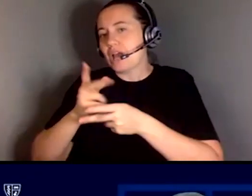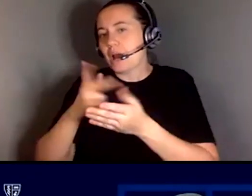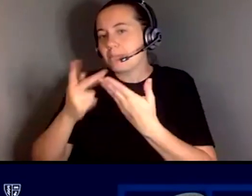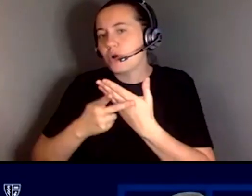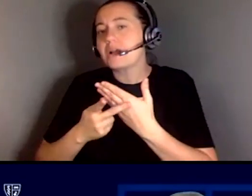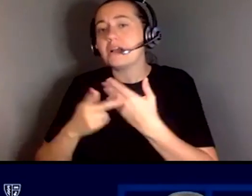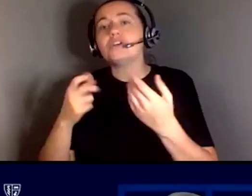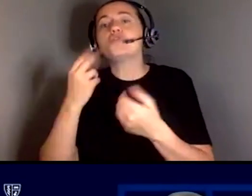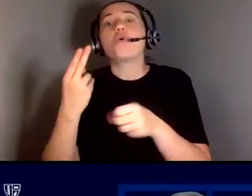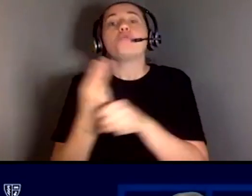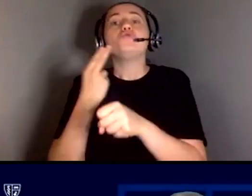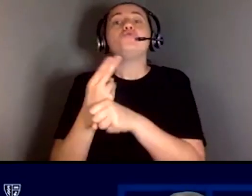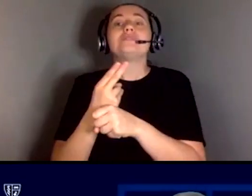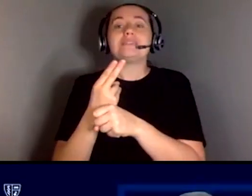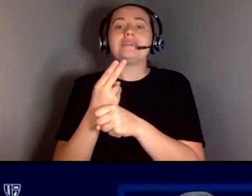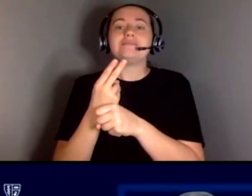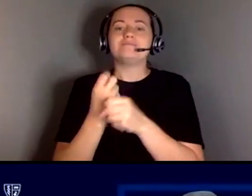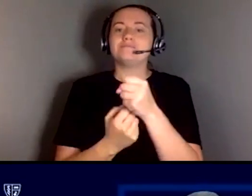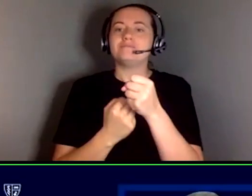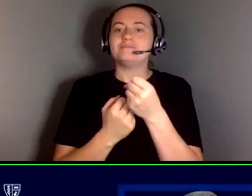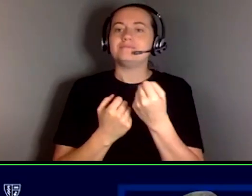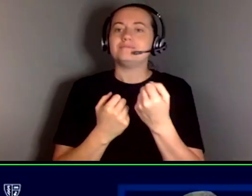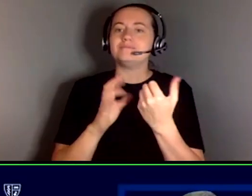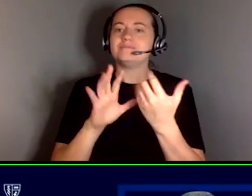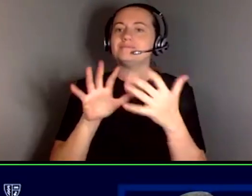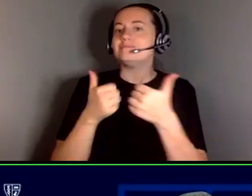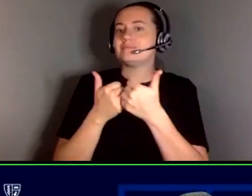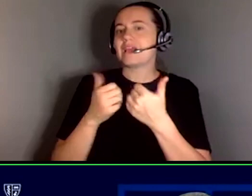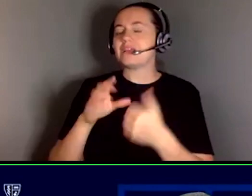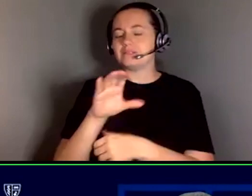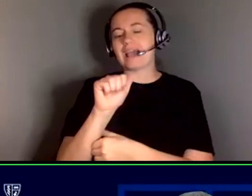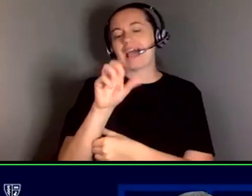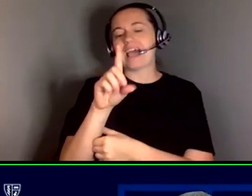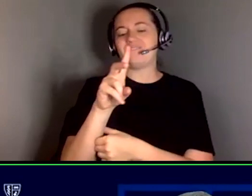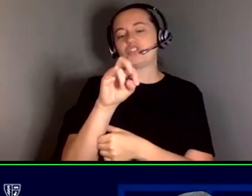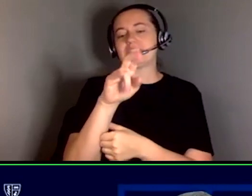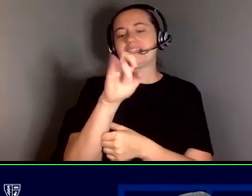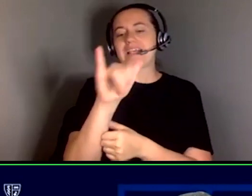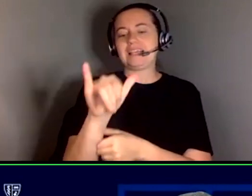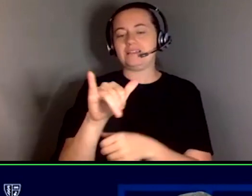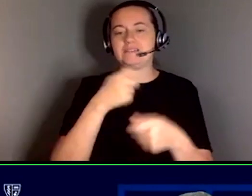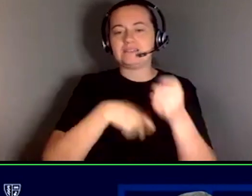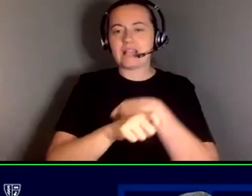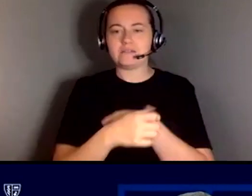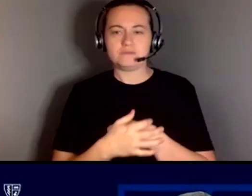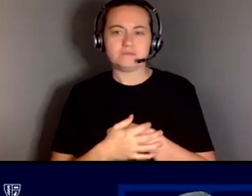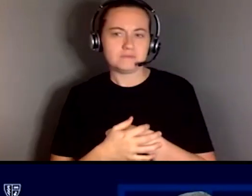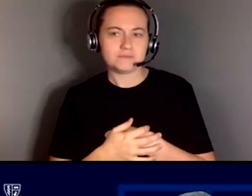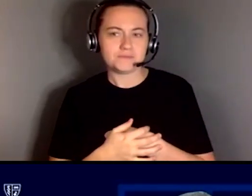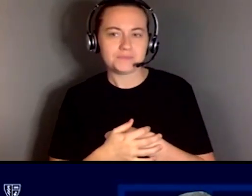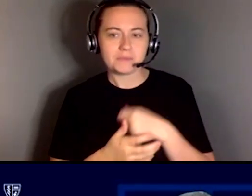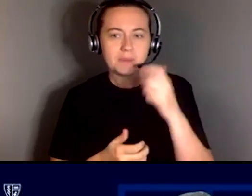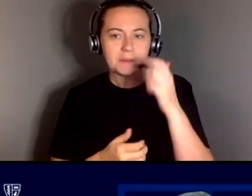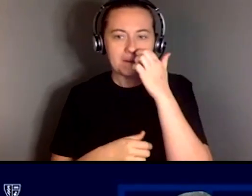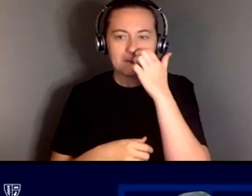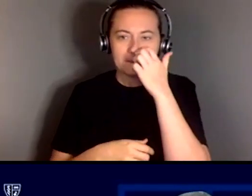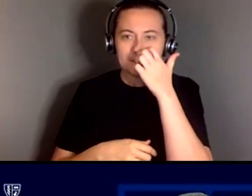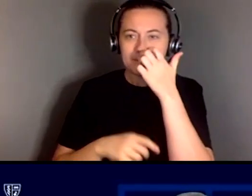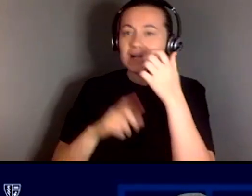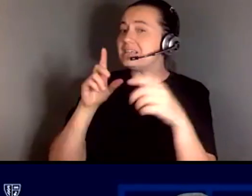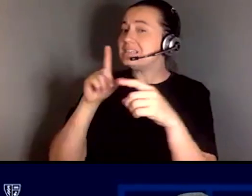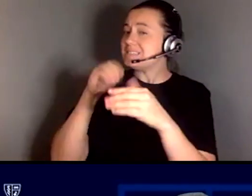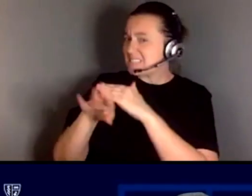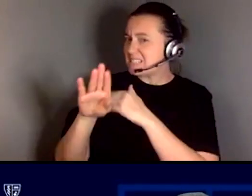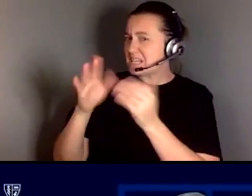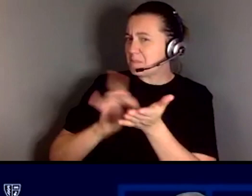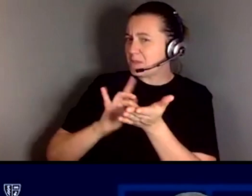it's using adversity instead of the other words that have been used before do you guys have asset like to get into medical school do